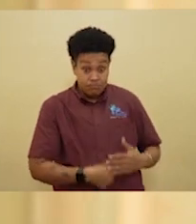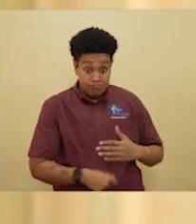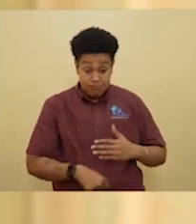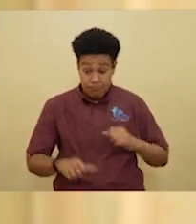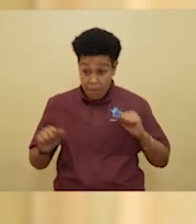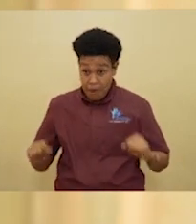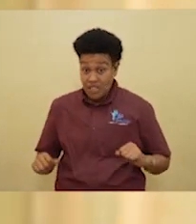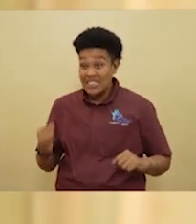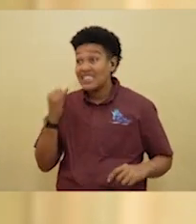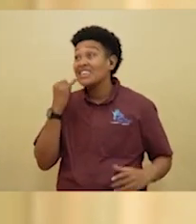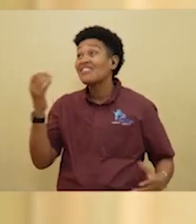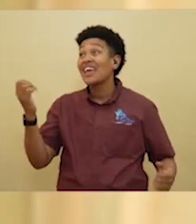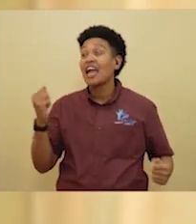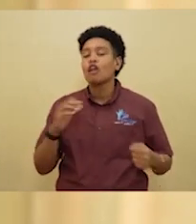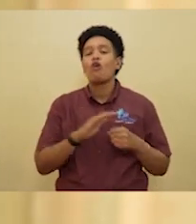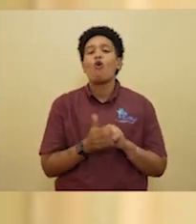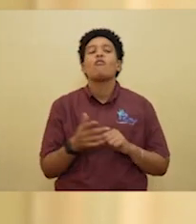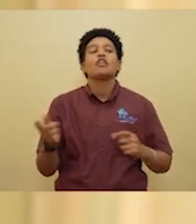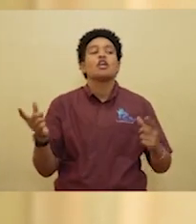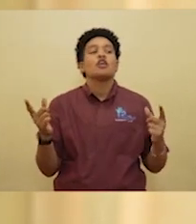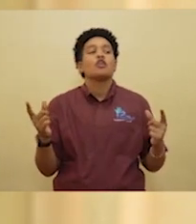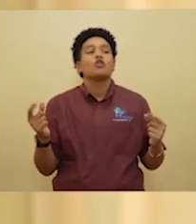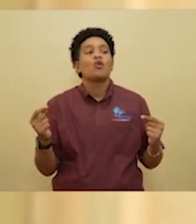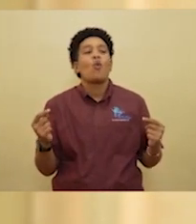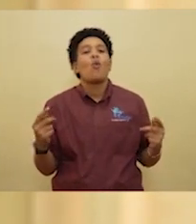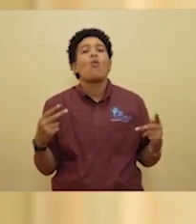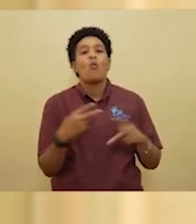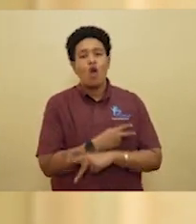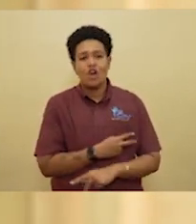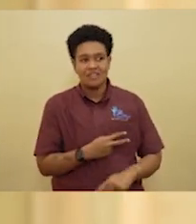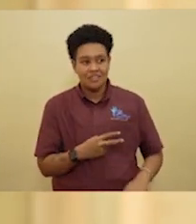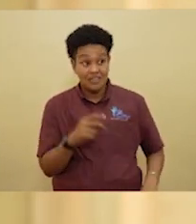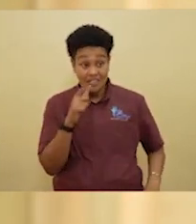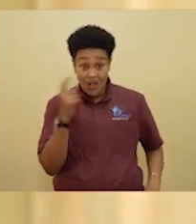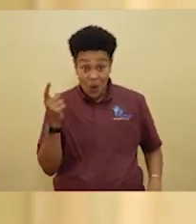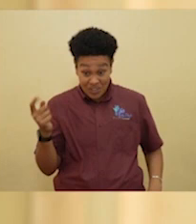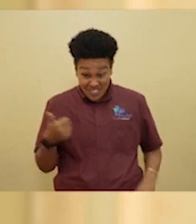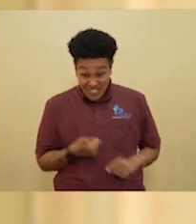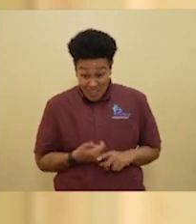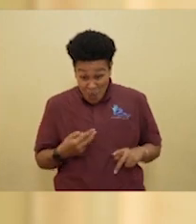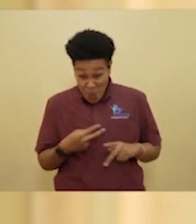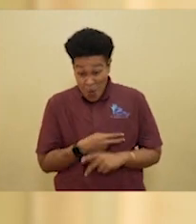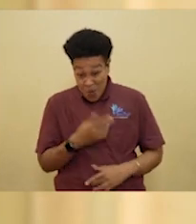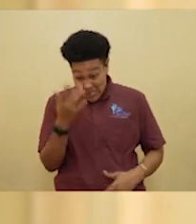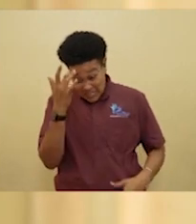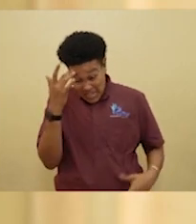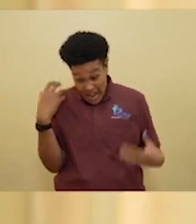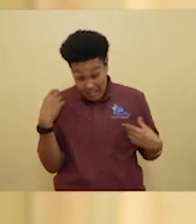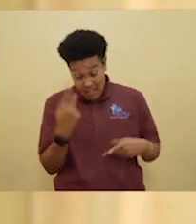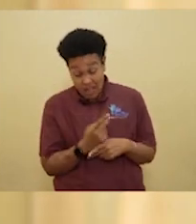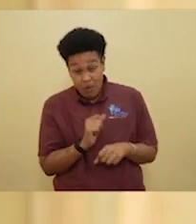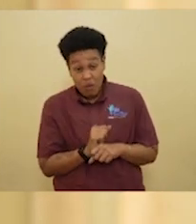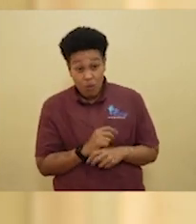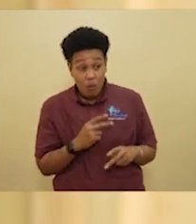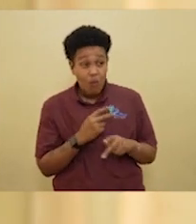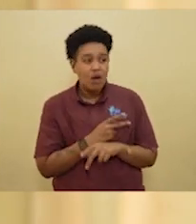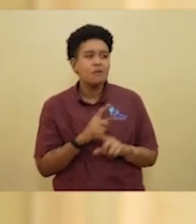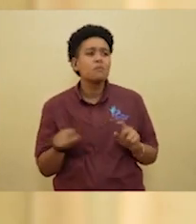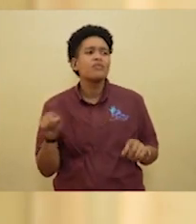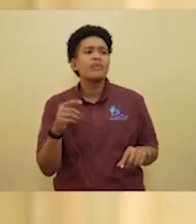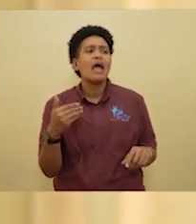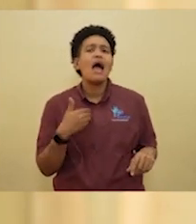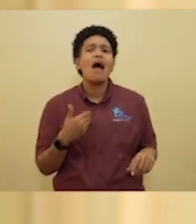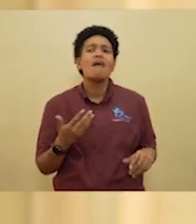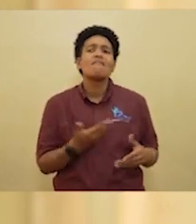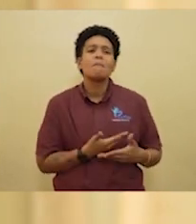they get the disease, they do so much worse. Not only do they themselves do badly, but they tend to have